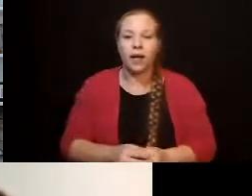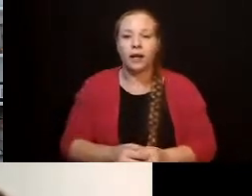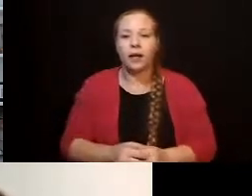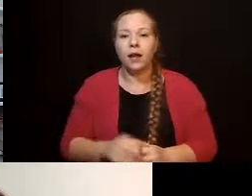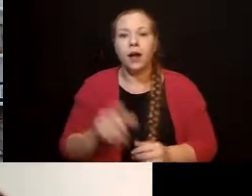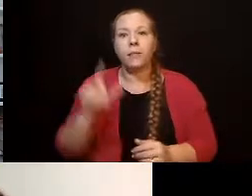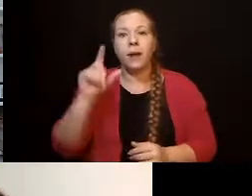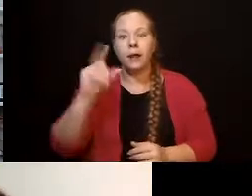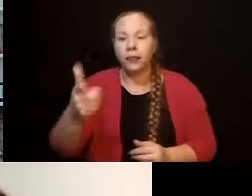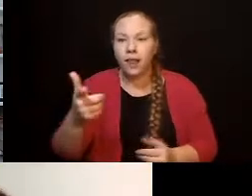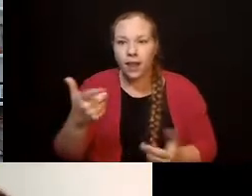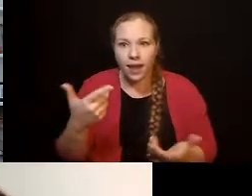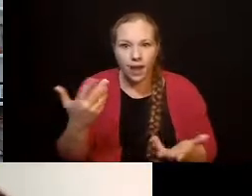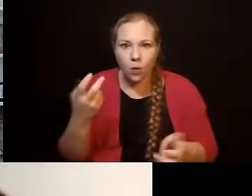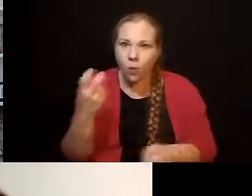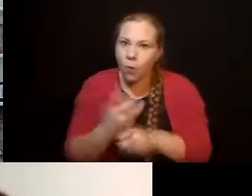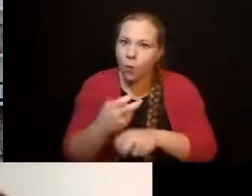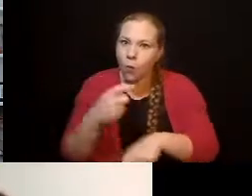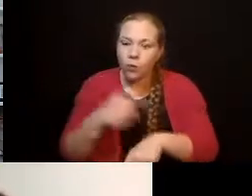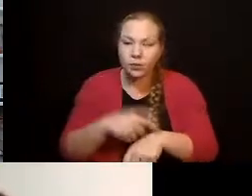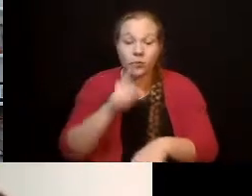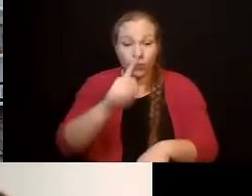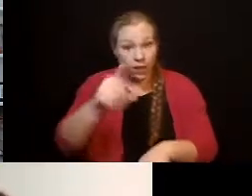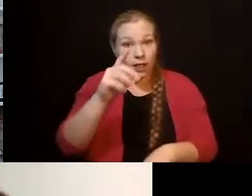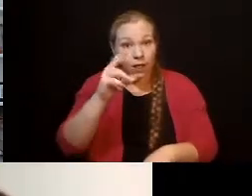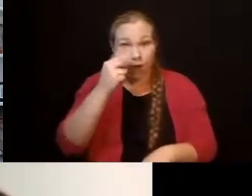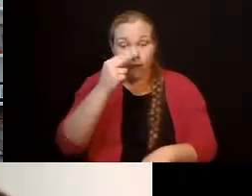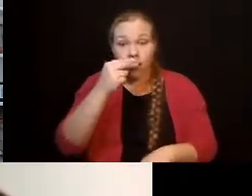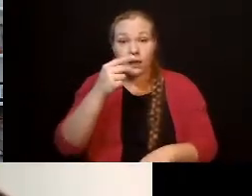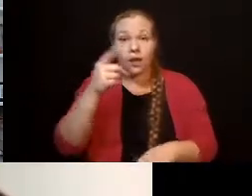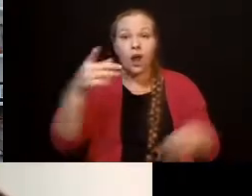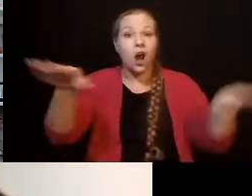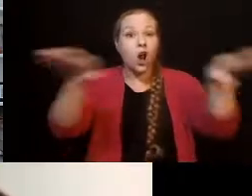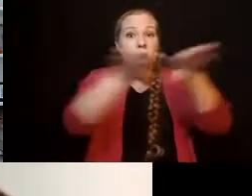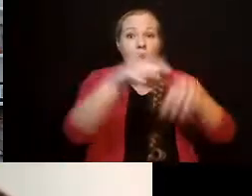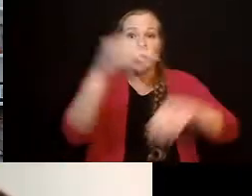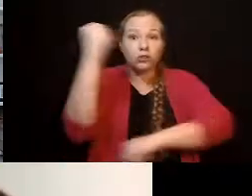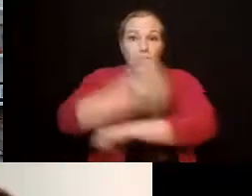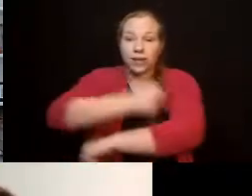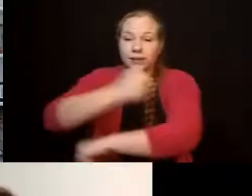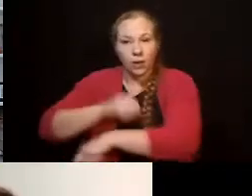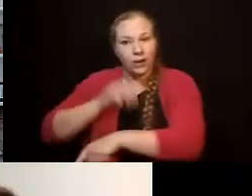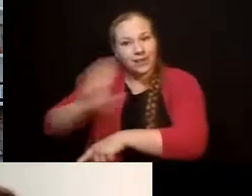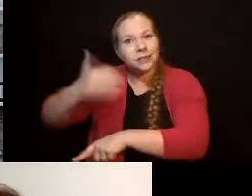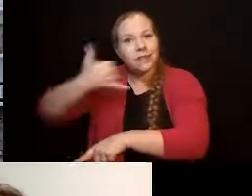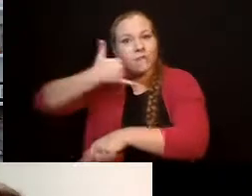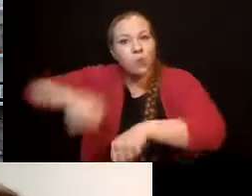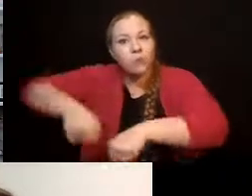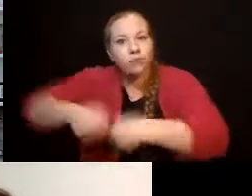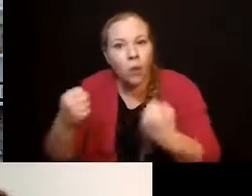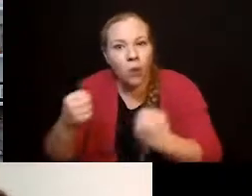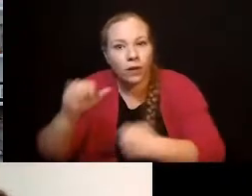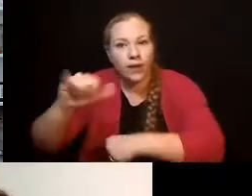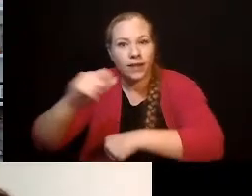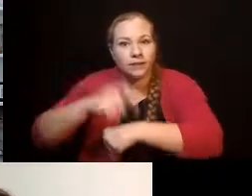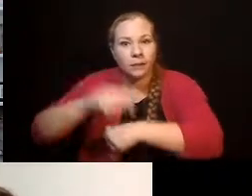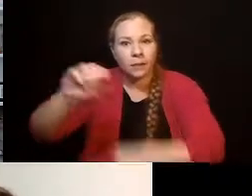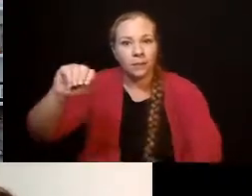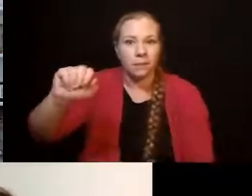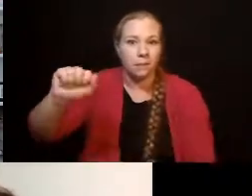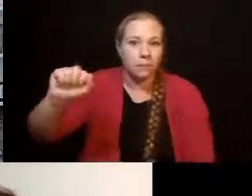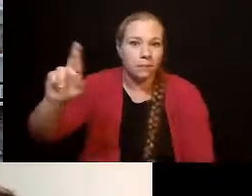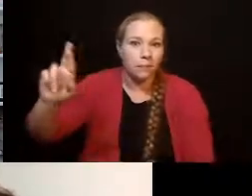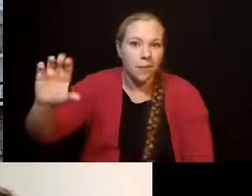in March and they had already started shutting things down. And so I couldn't go